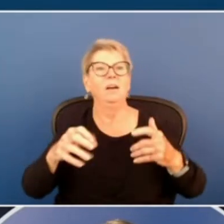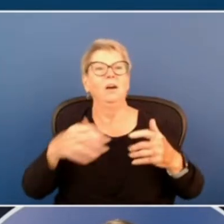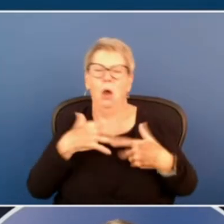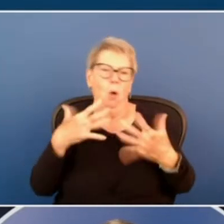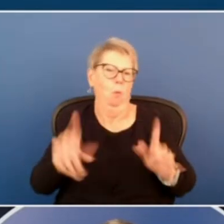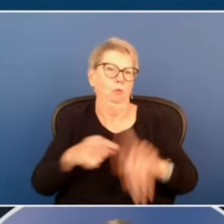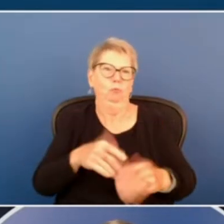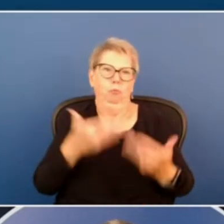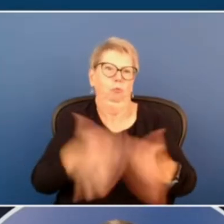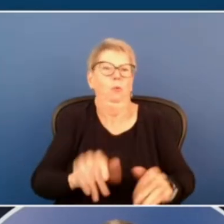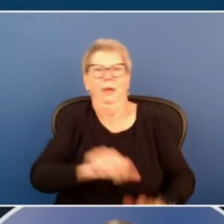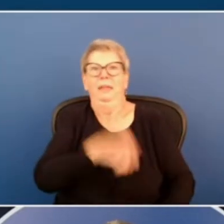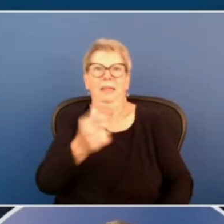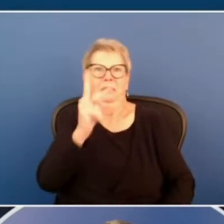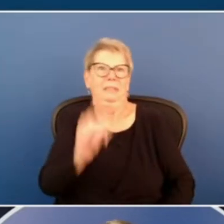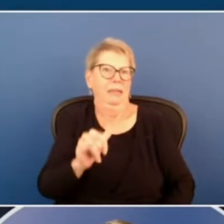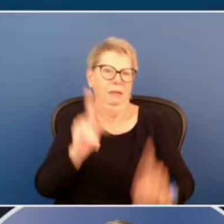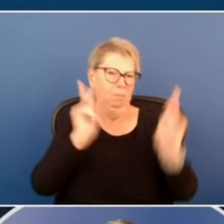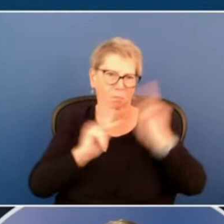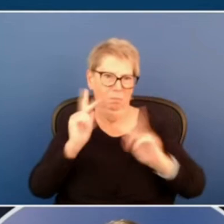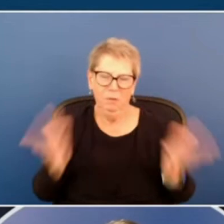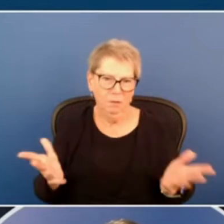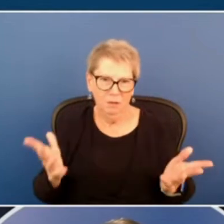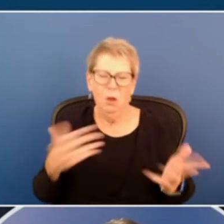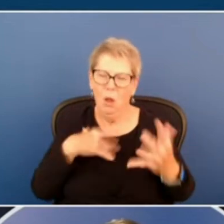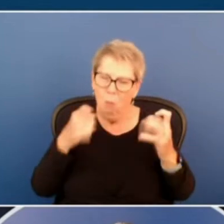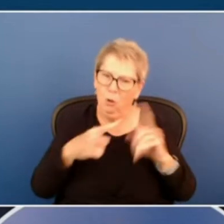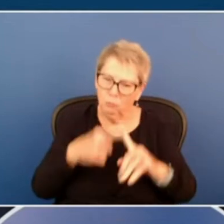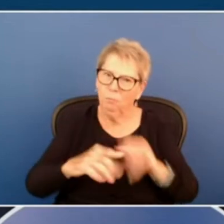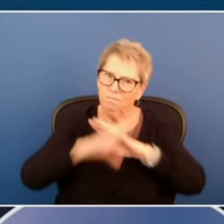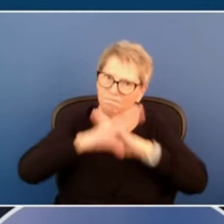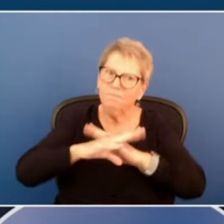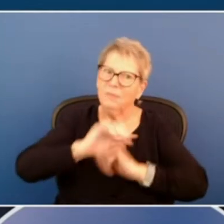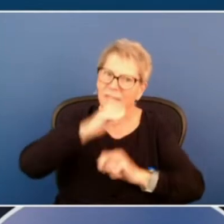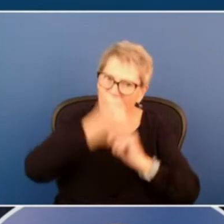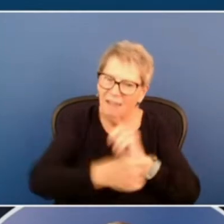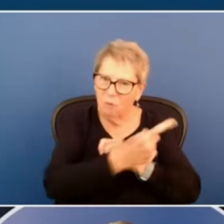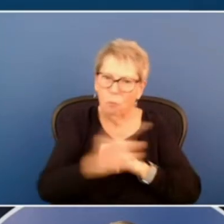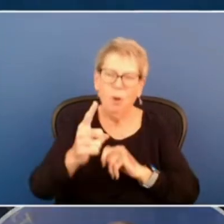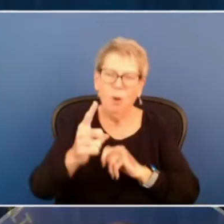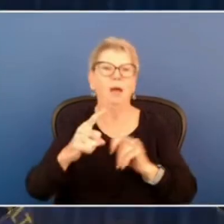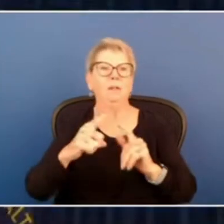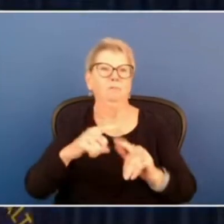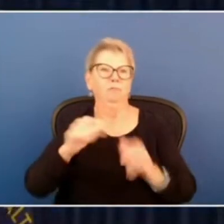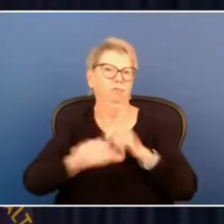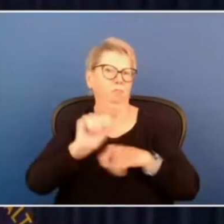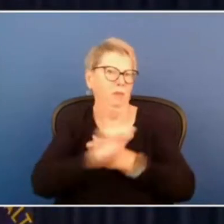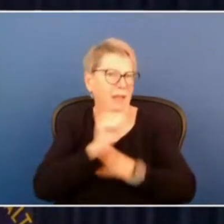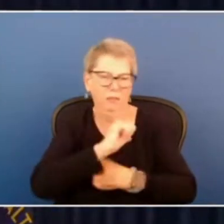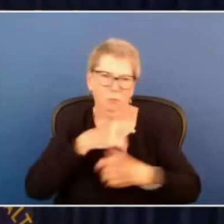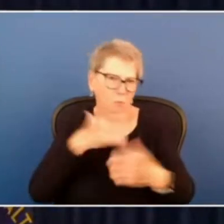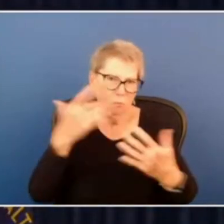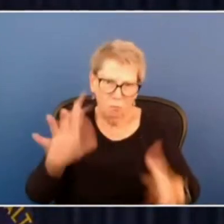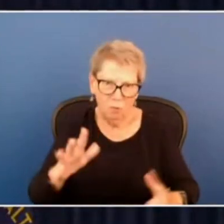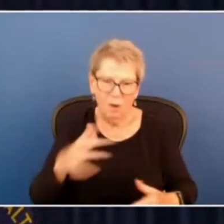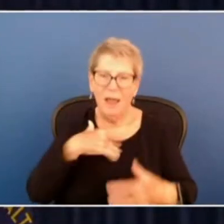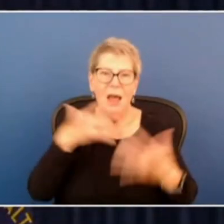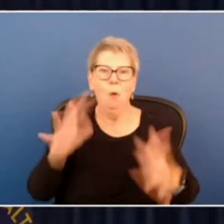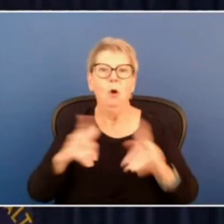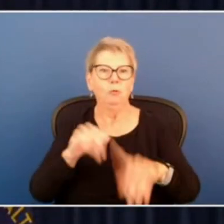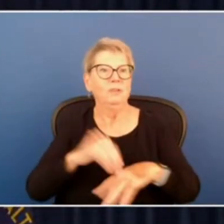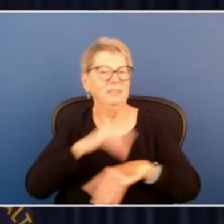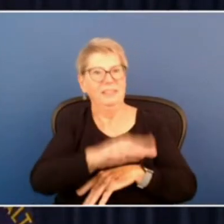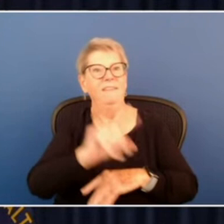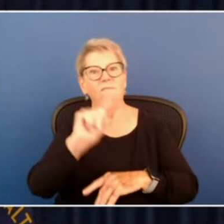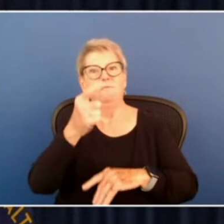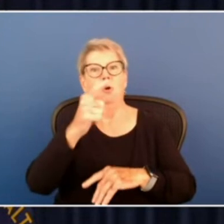We want to prevent every single one of those injuries or harm. And we don't want to have to send brave first responders, many of which we have in